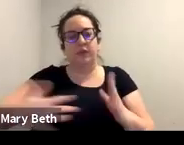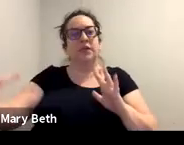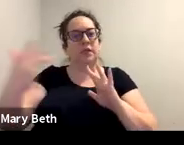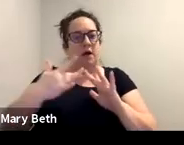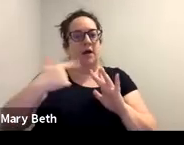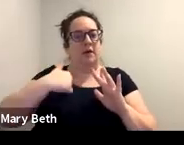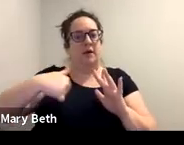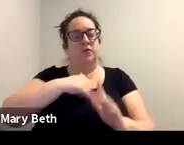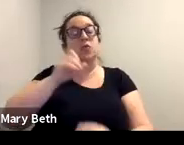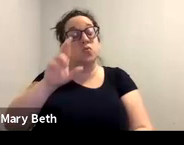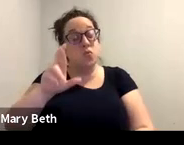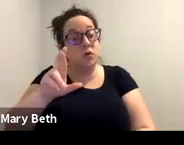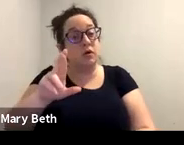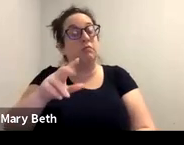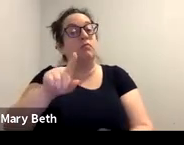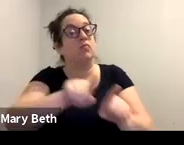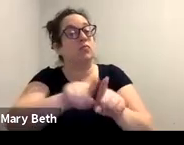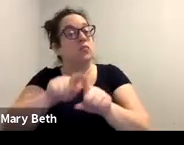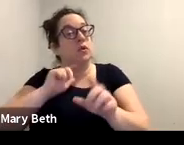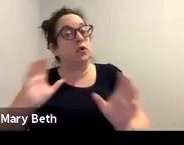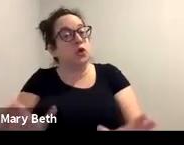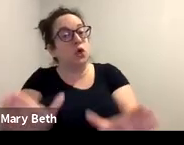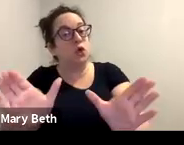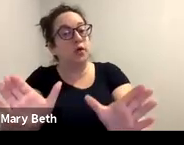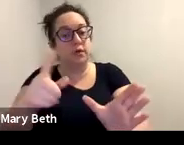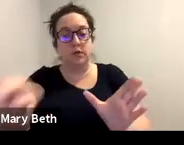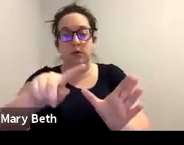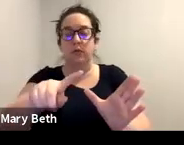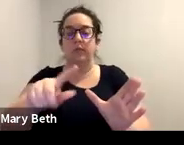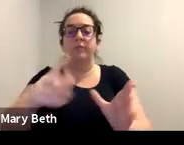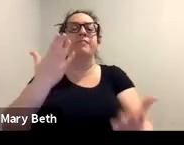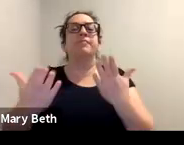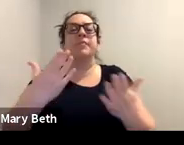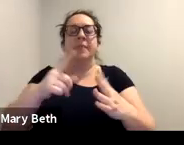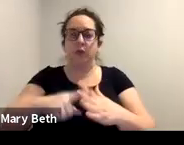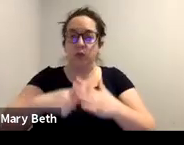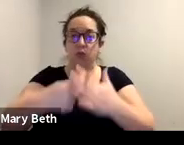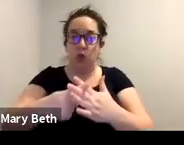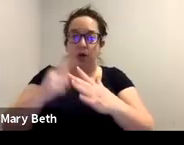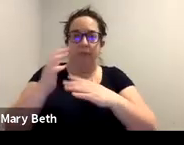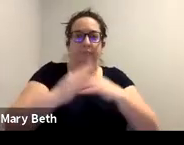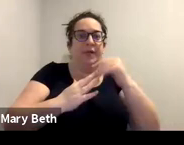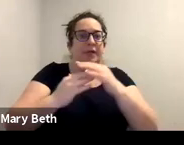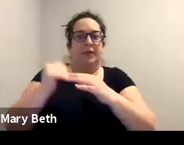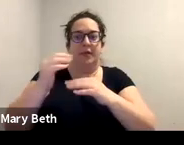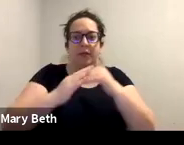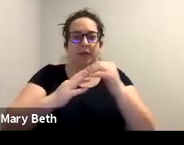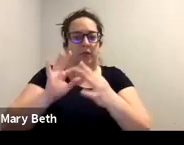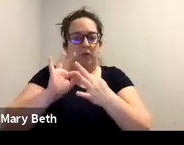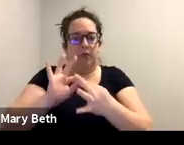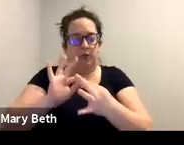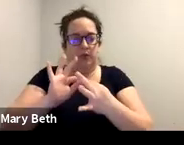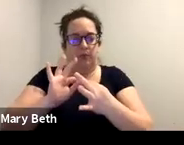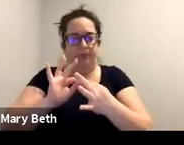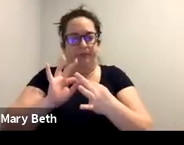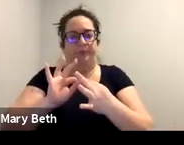um, I would really encourage you to maybe start building those relationships. Uh, Northwest Immigrant Rights Project